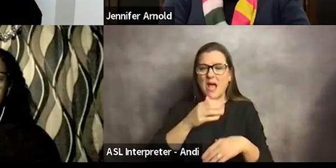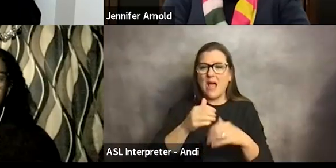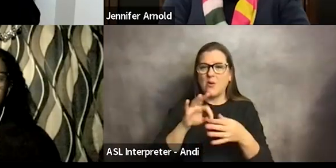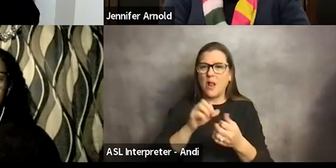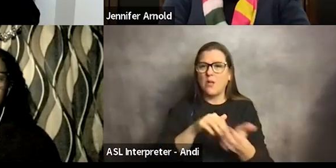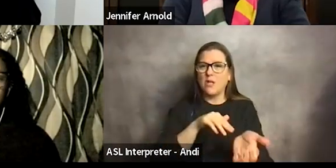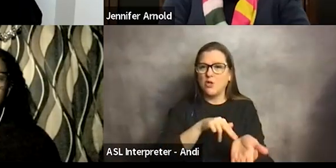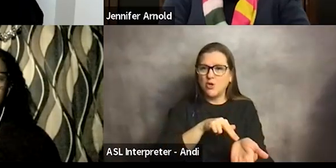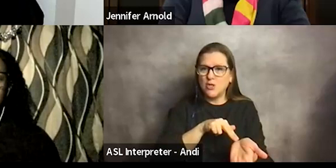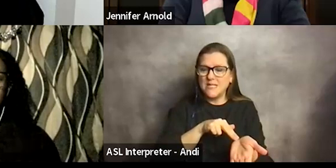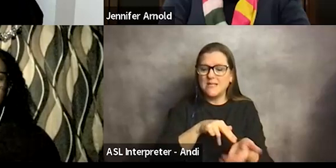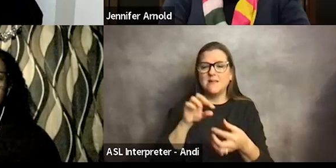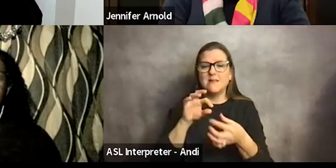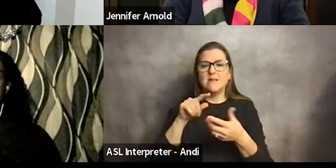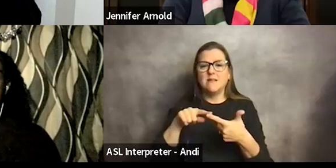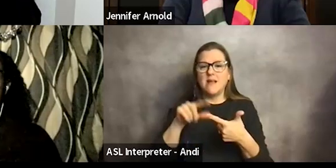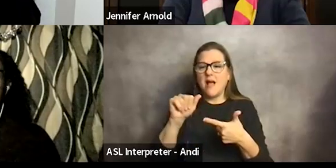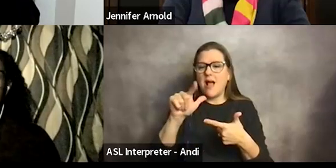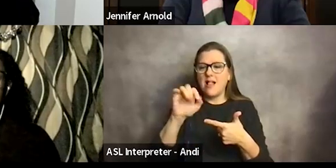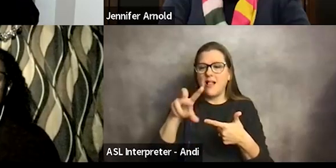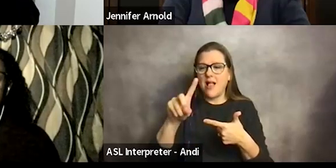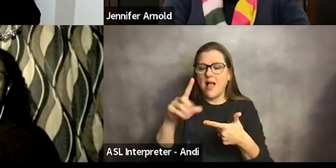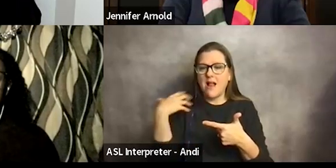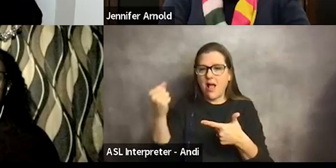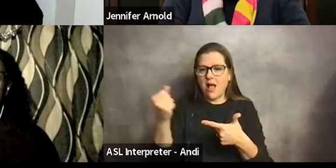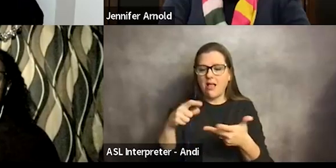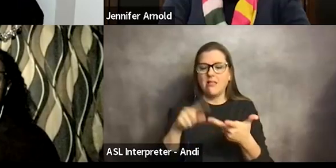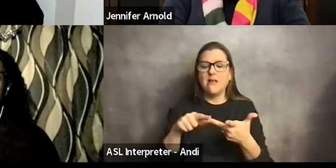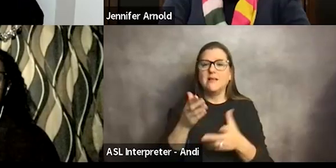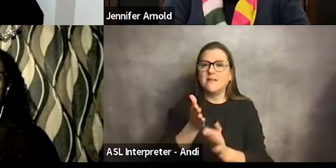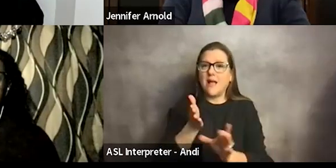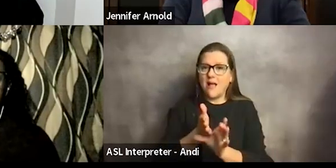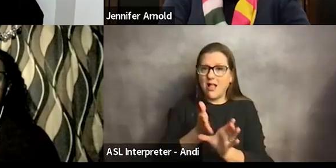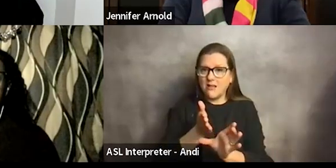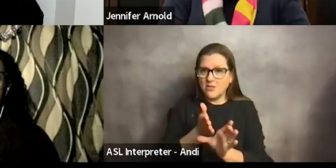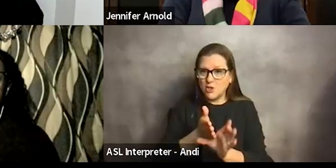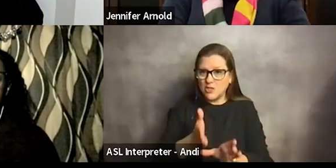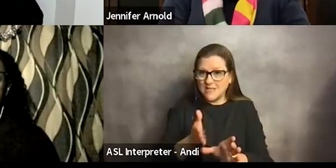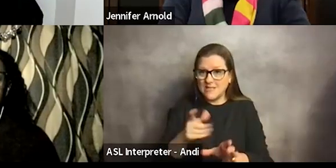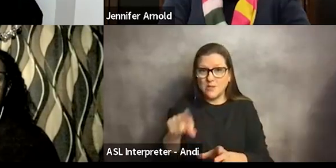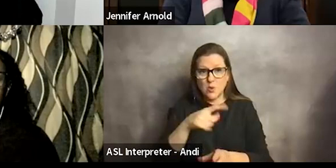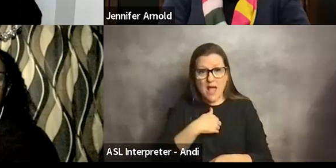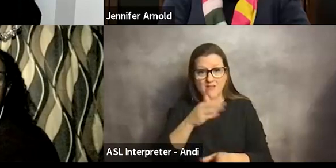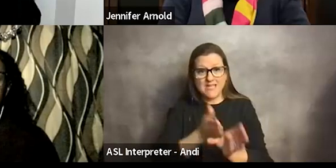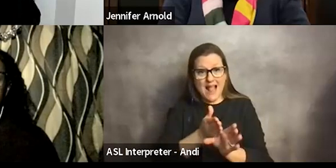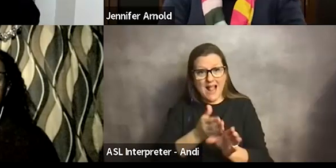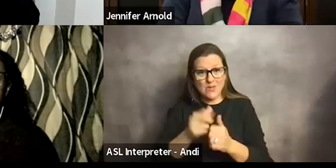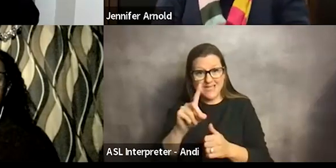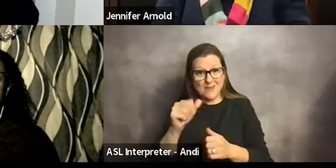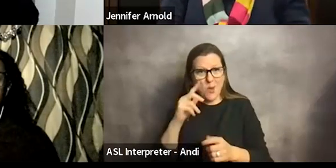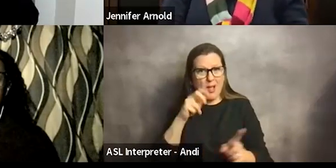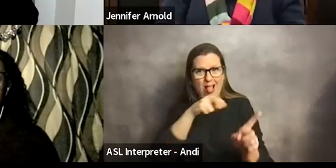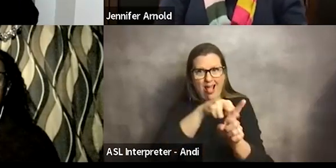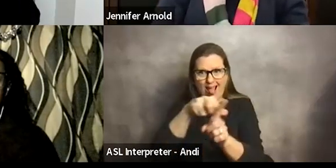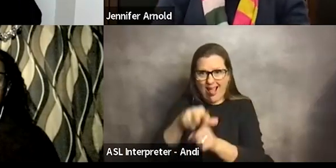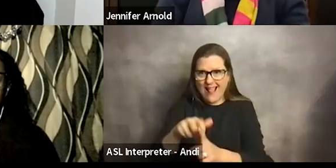allied health, looking especially at psychologists who do this work. So if you're on your psychologist with a disability, you know, we're coming to ask you to